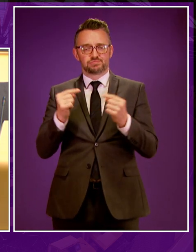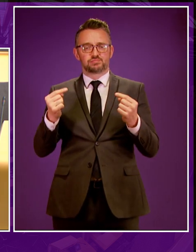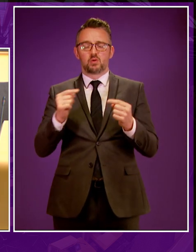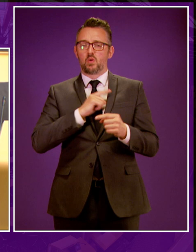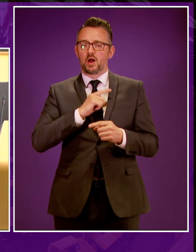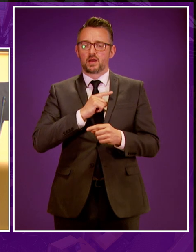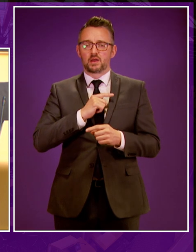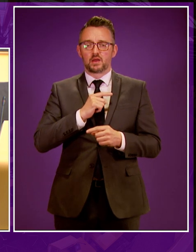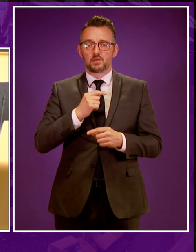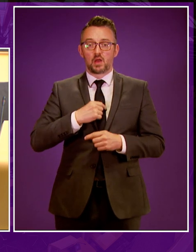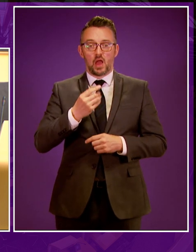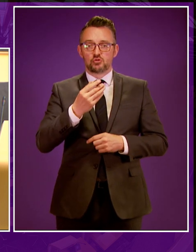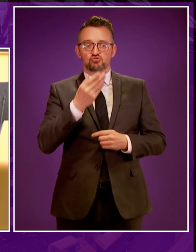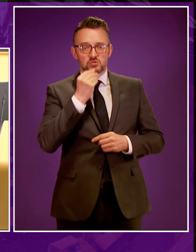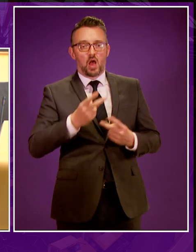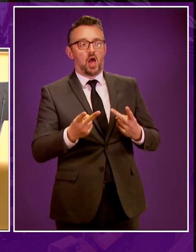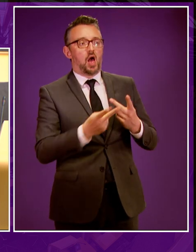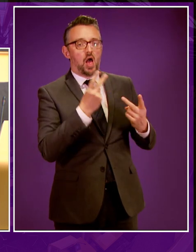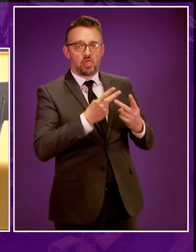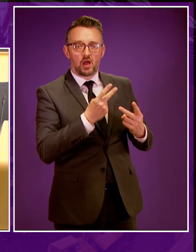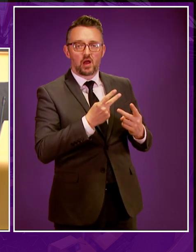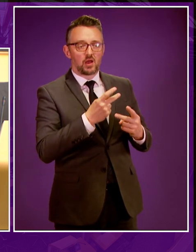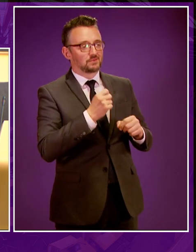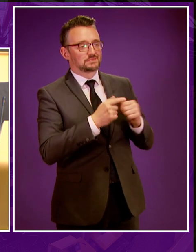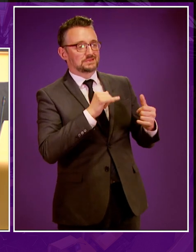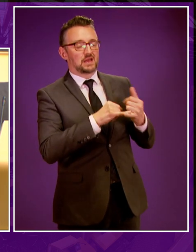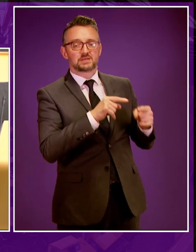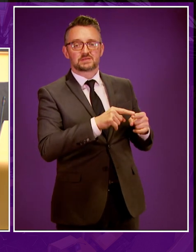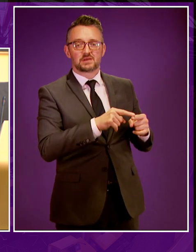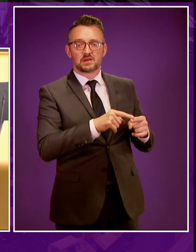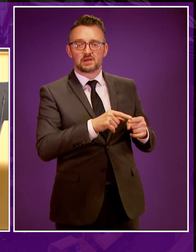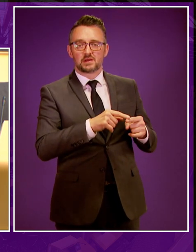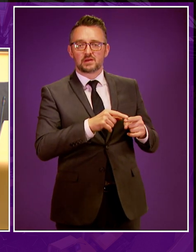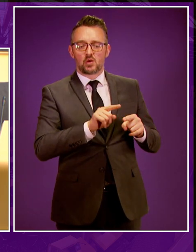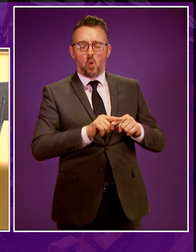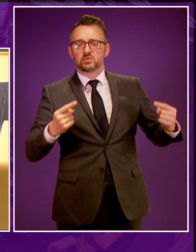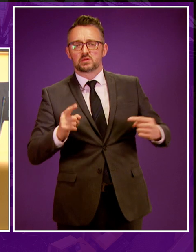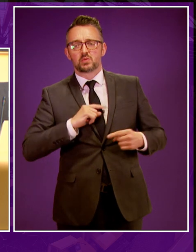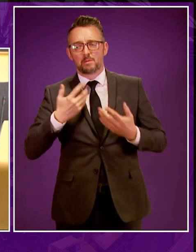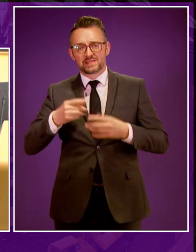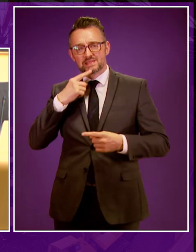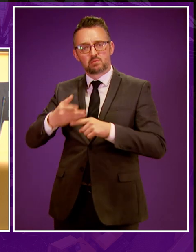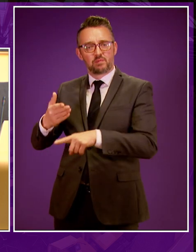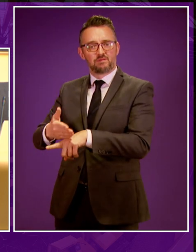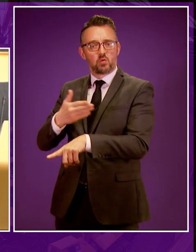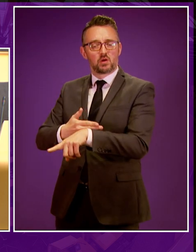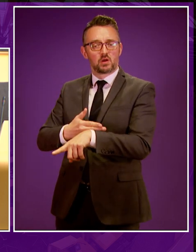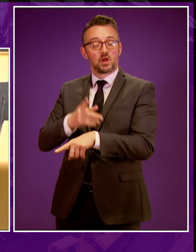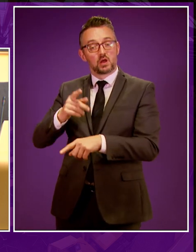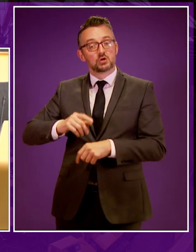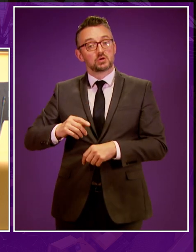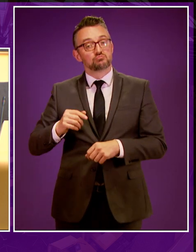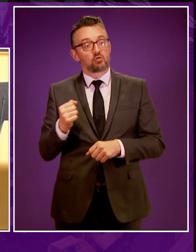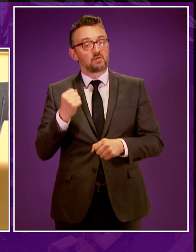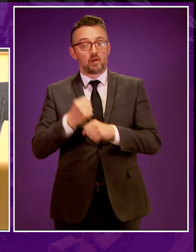we should want to use another fossil fuel which would run contrary to everything we have said in this chamber. Now the Scottish Government rightly,